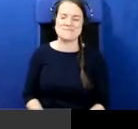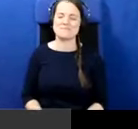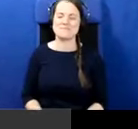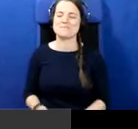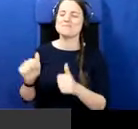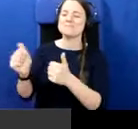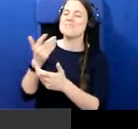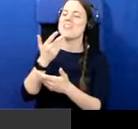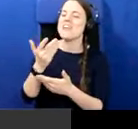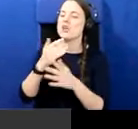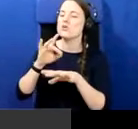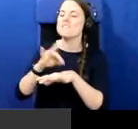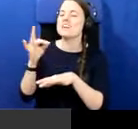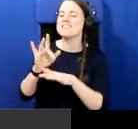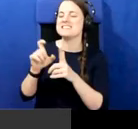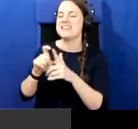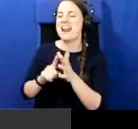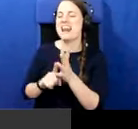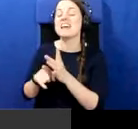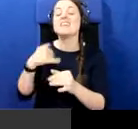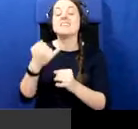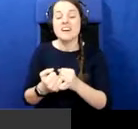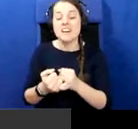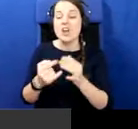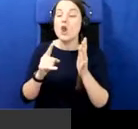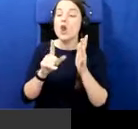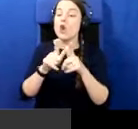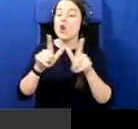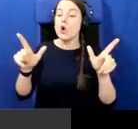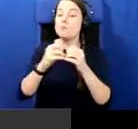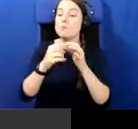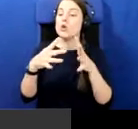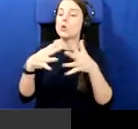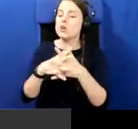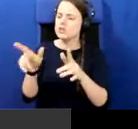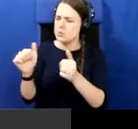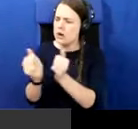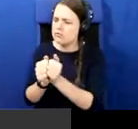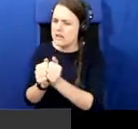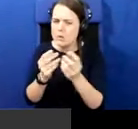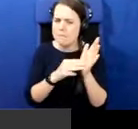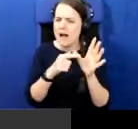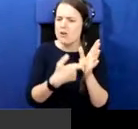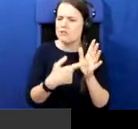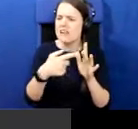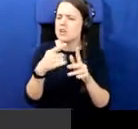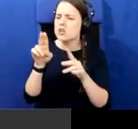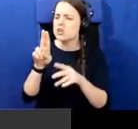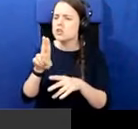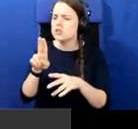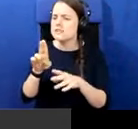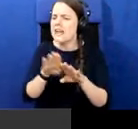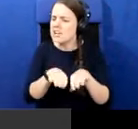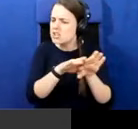Lord Beaver, just come to you finally, um, do you agree with Marie that nationalists are in danger of losing an opportunity here